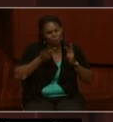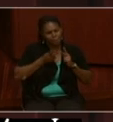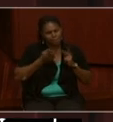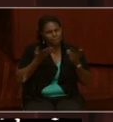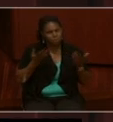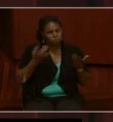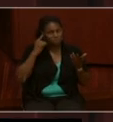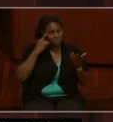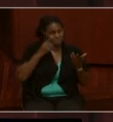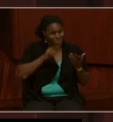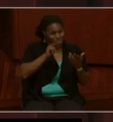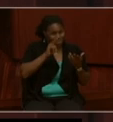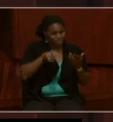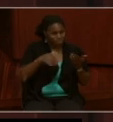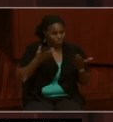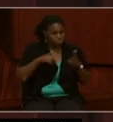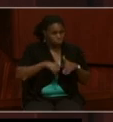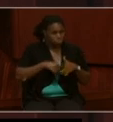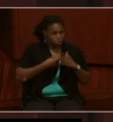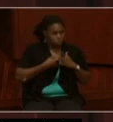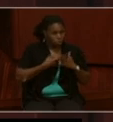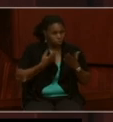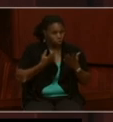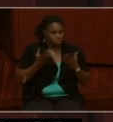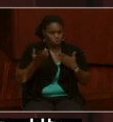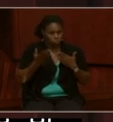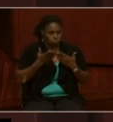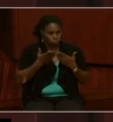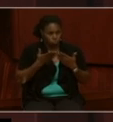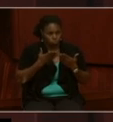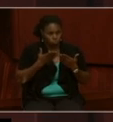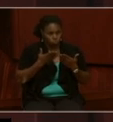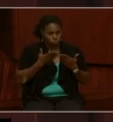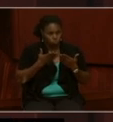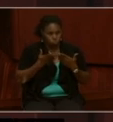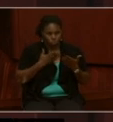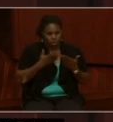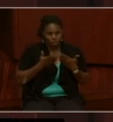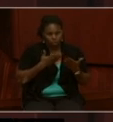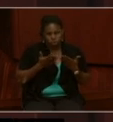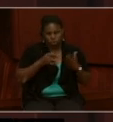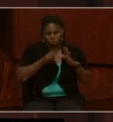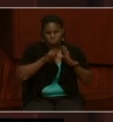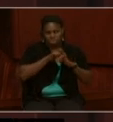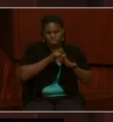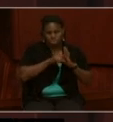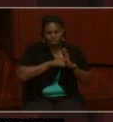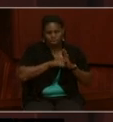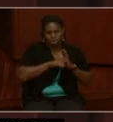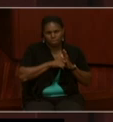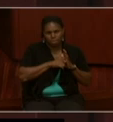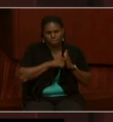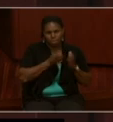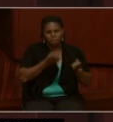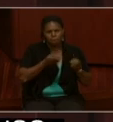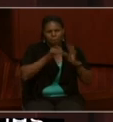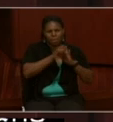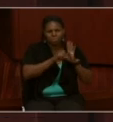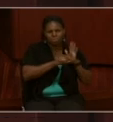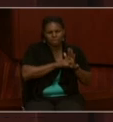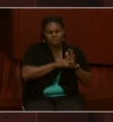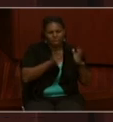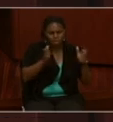Navy was born. Or wherever, whatever state, many of the states outfitted their own